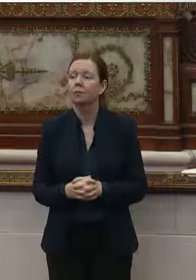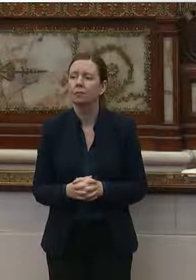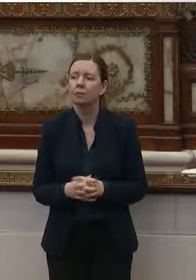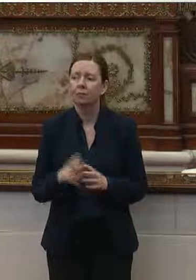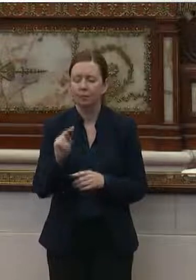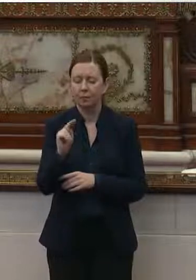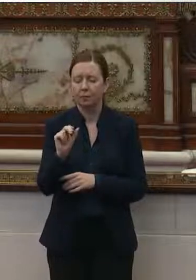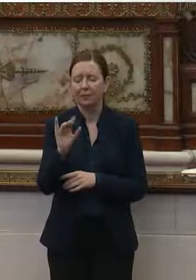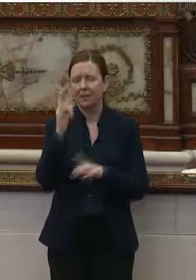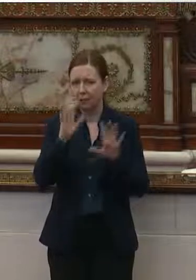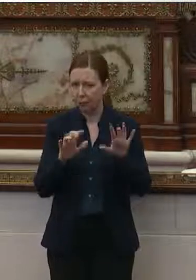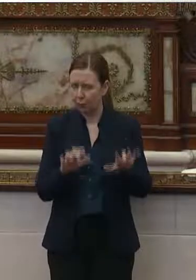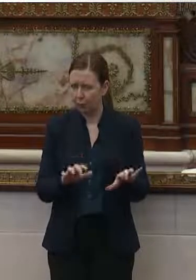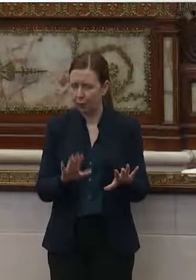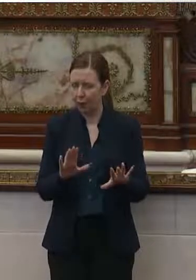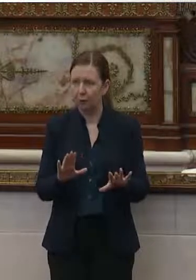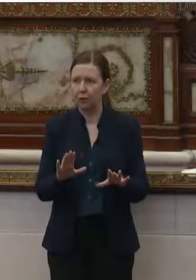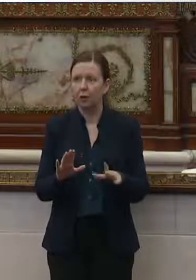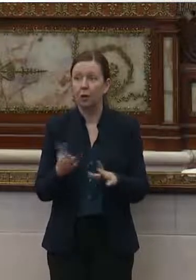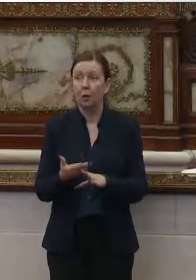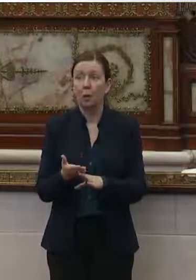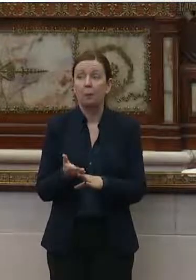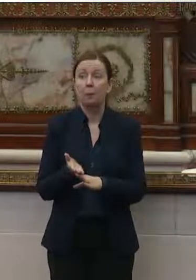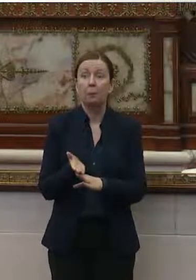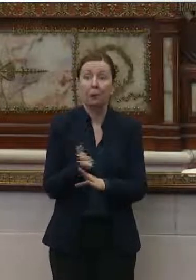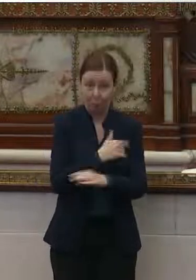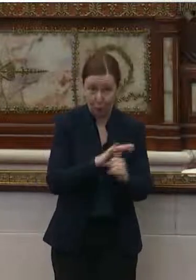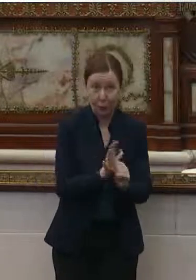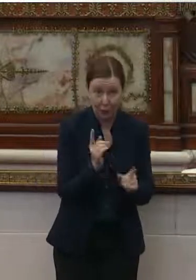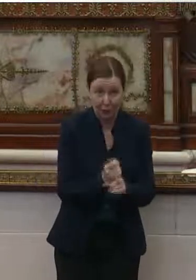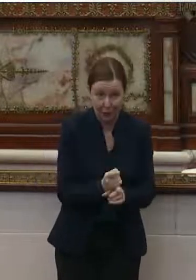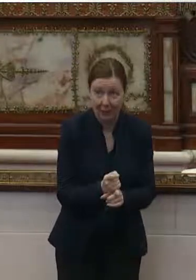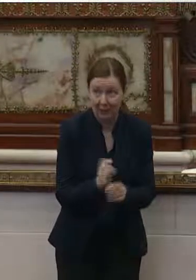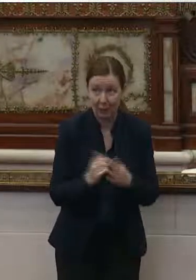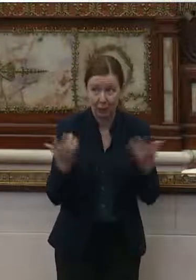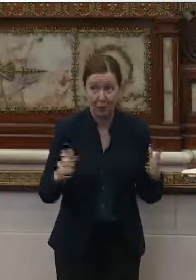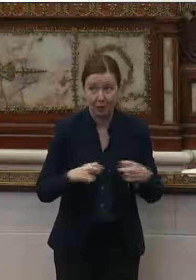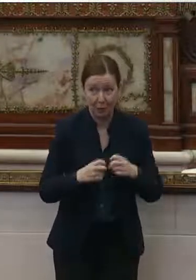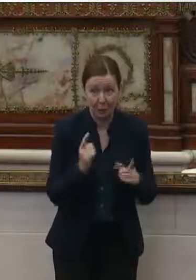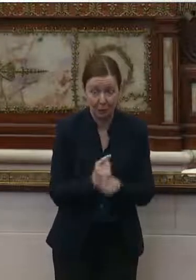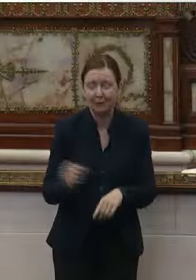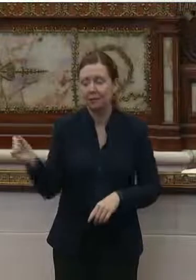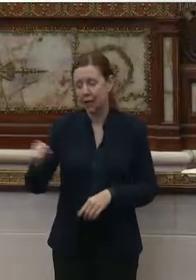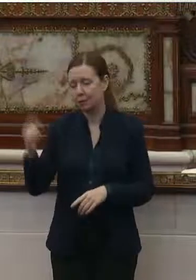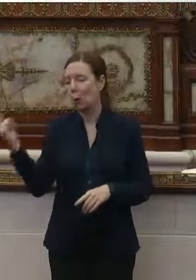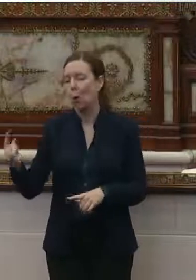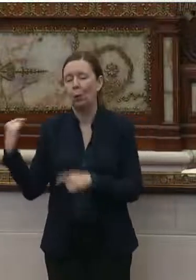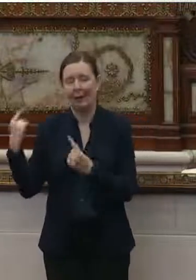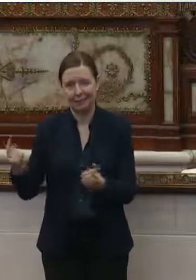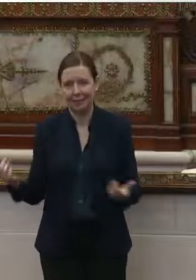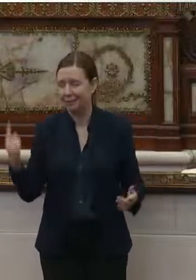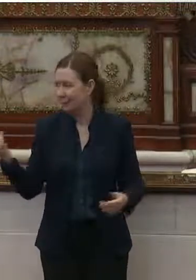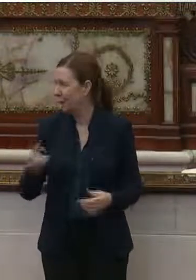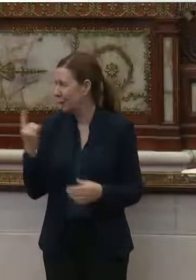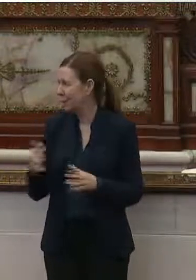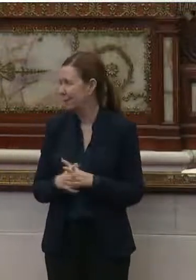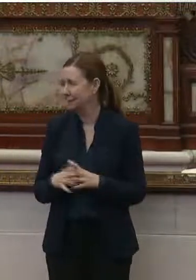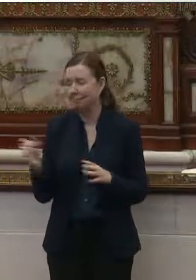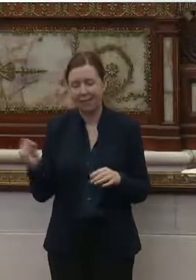Nancy, for the record, this was prior to COVID. This was already an issue. Always, always. Yeah.